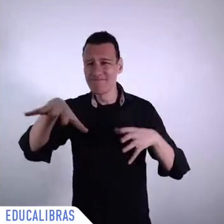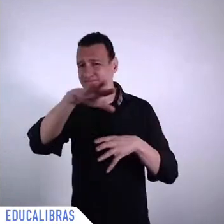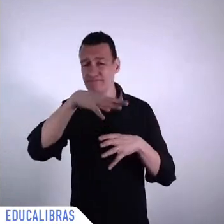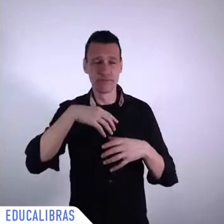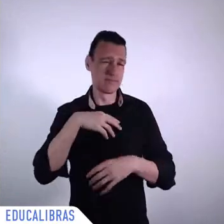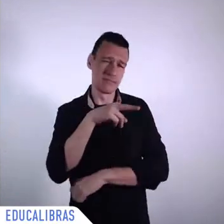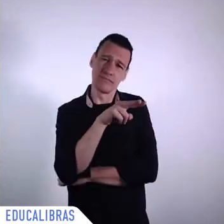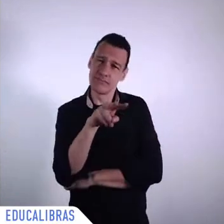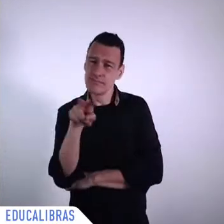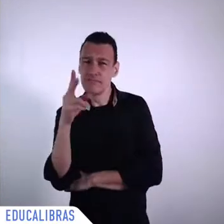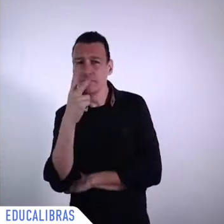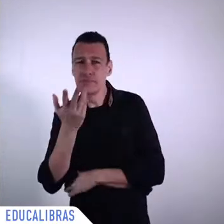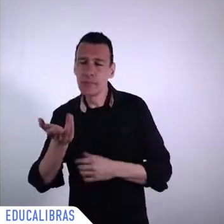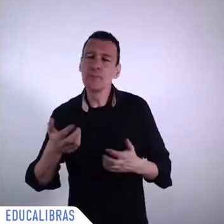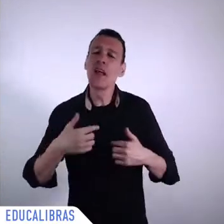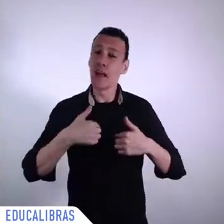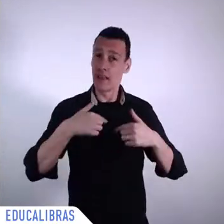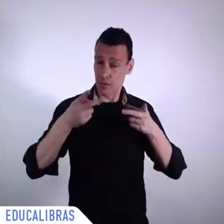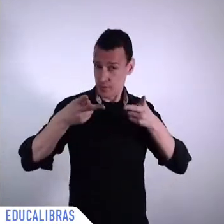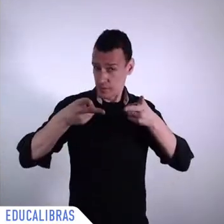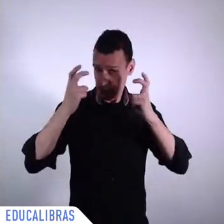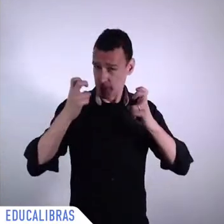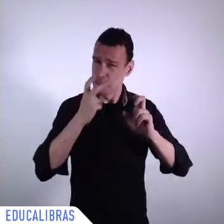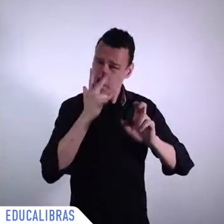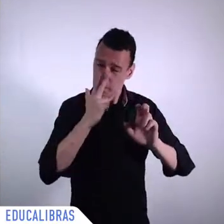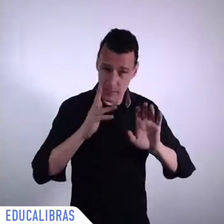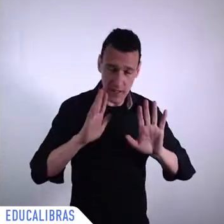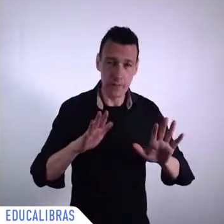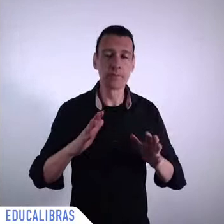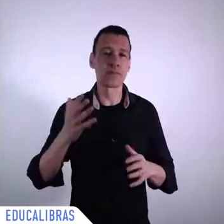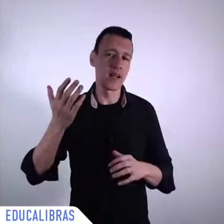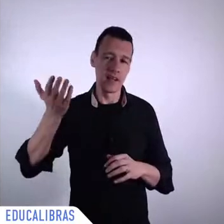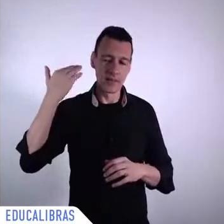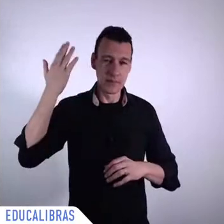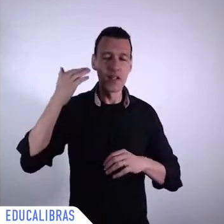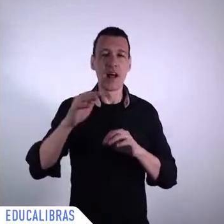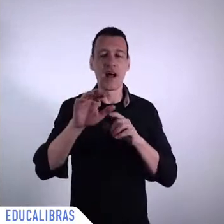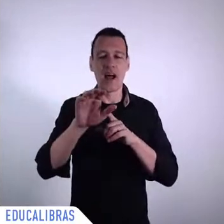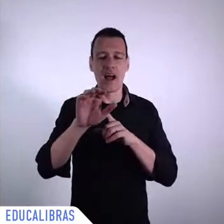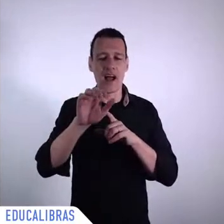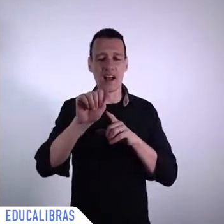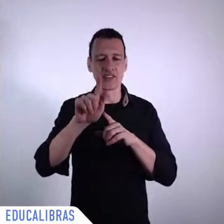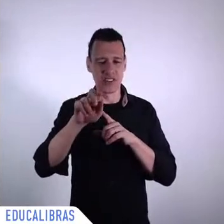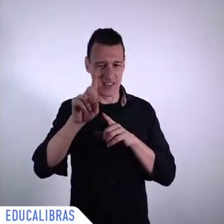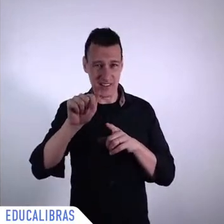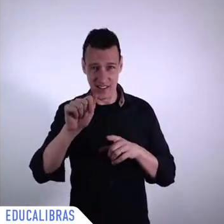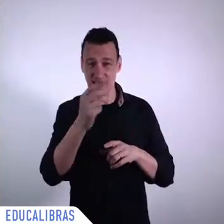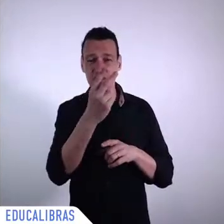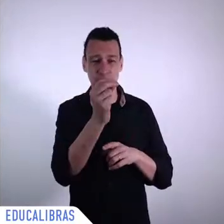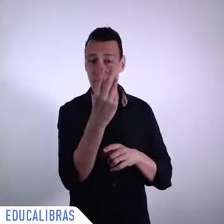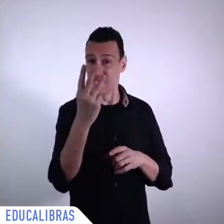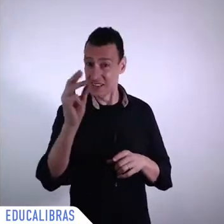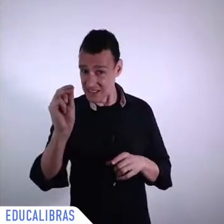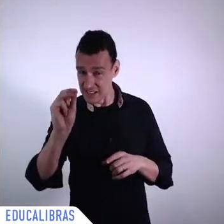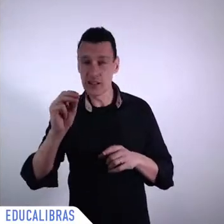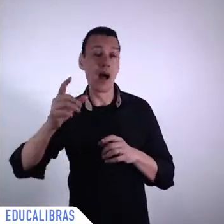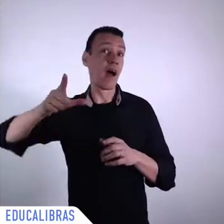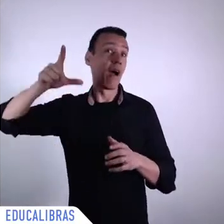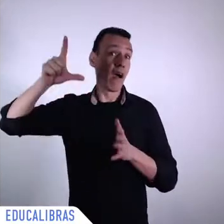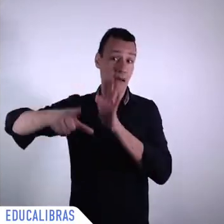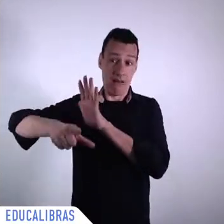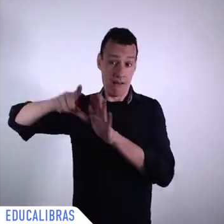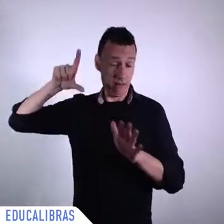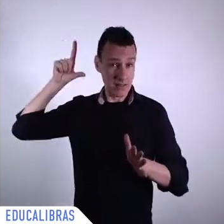approved, didn't exist anymore. coming from a country governed by President Bolsonaro, after what had happened to Dilma